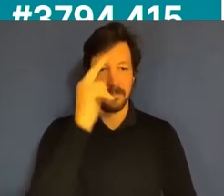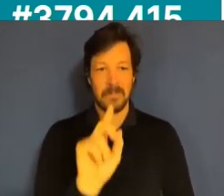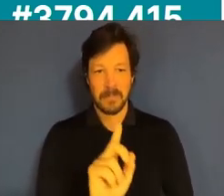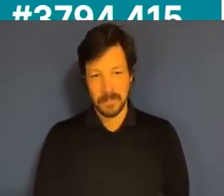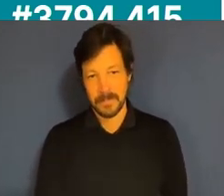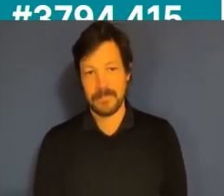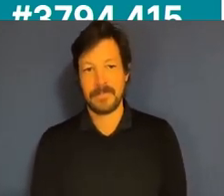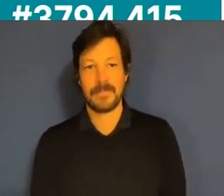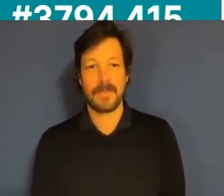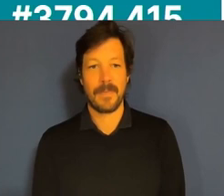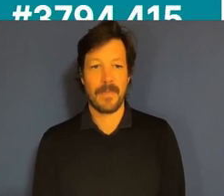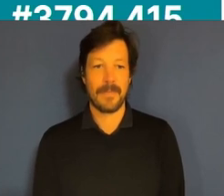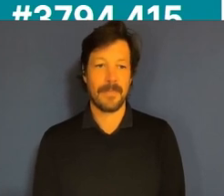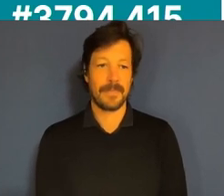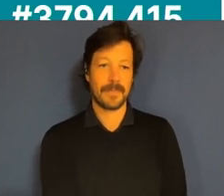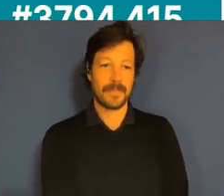Hmm.